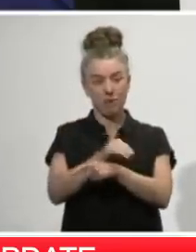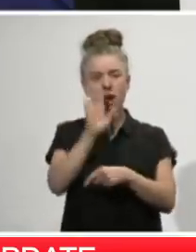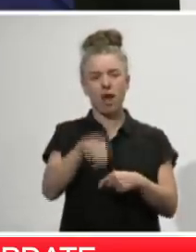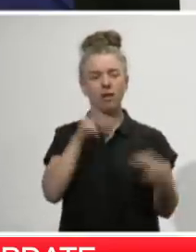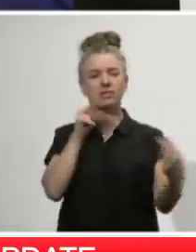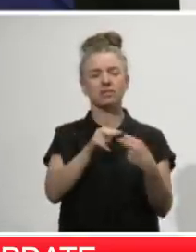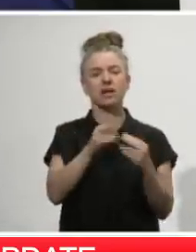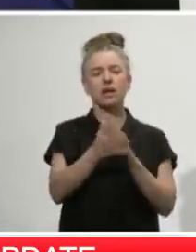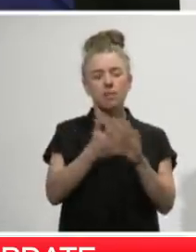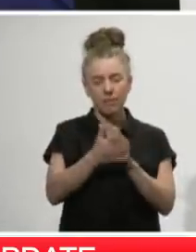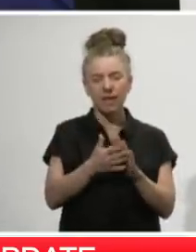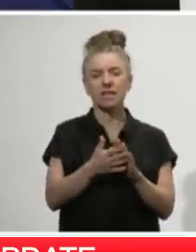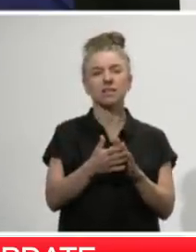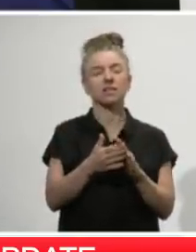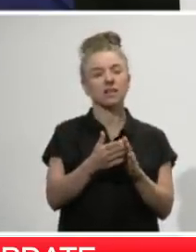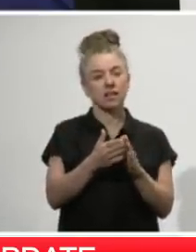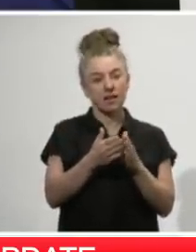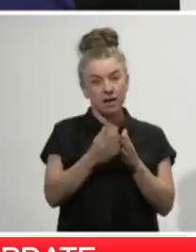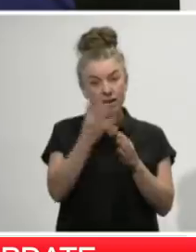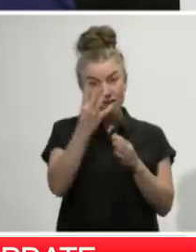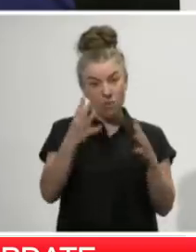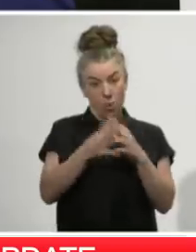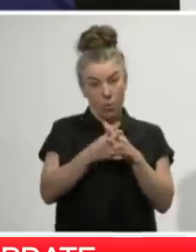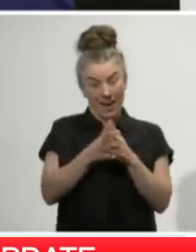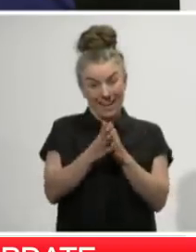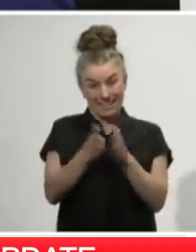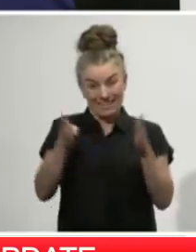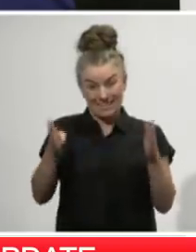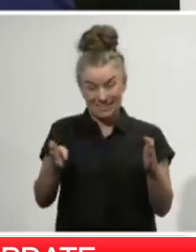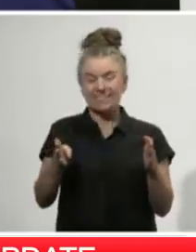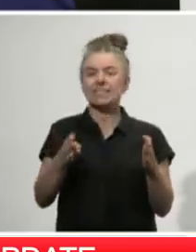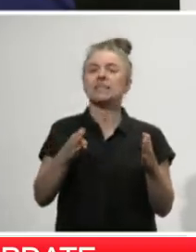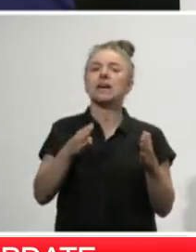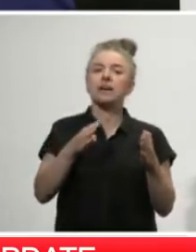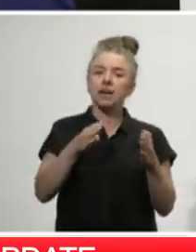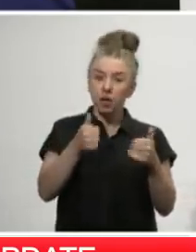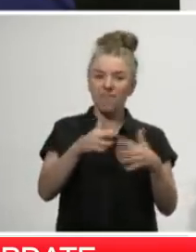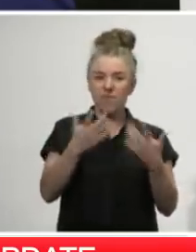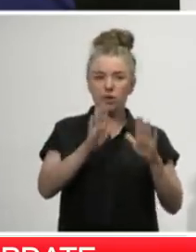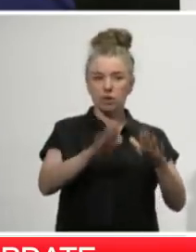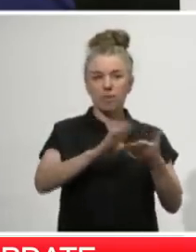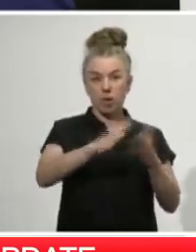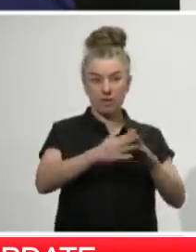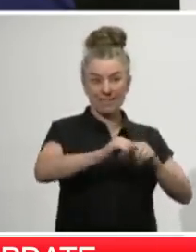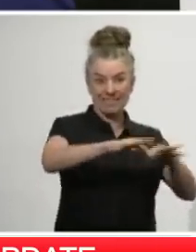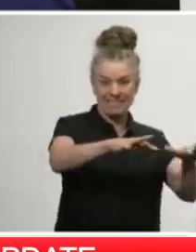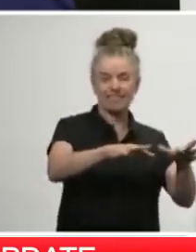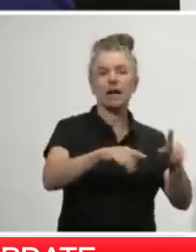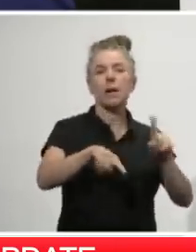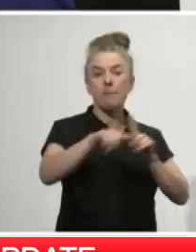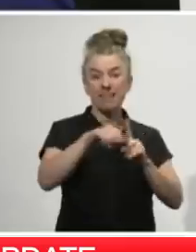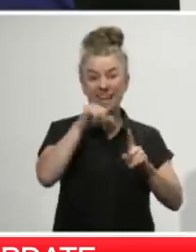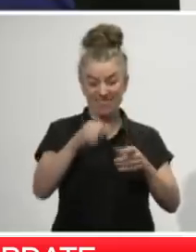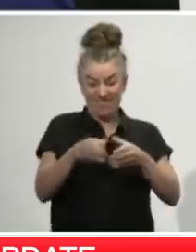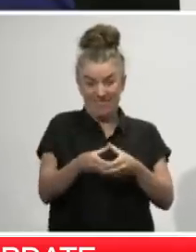So the lockdown ought to have stopped wider transmission, but we can expect to continue to see cases and contacts of those cases